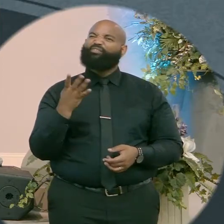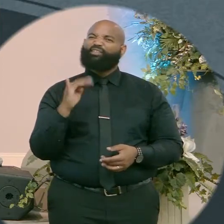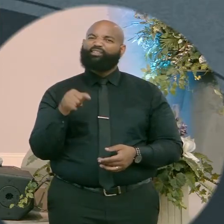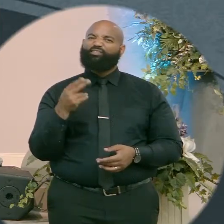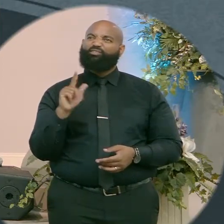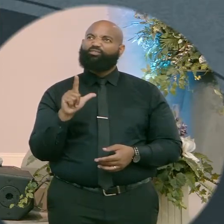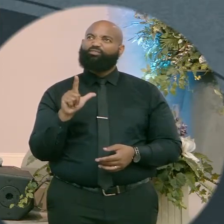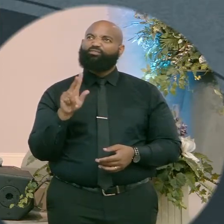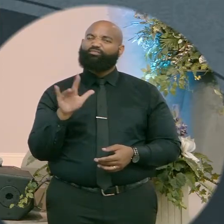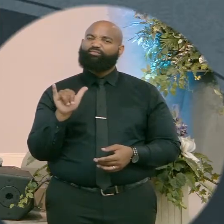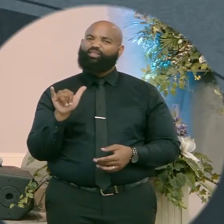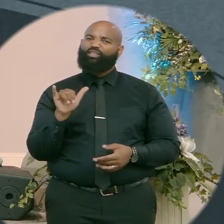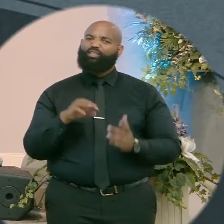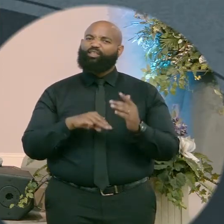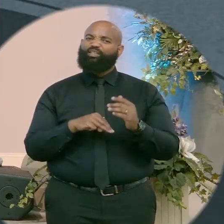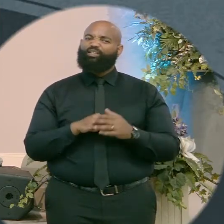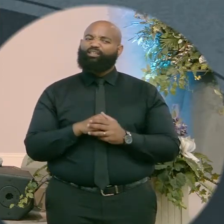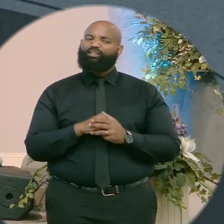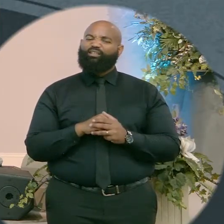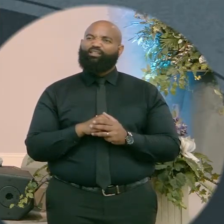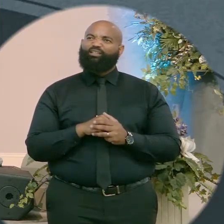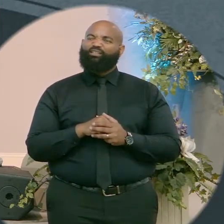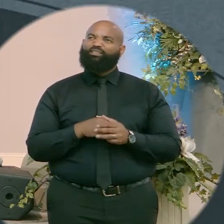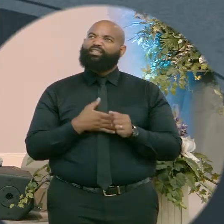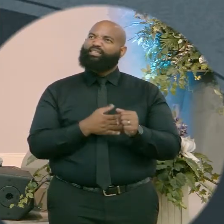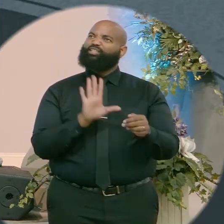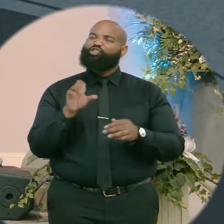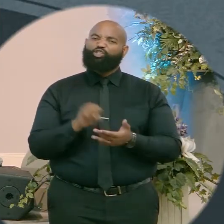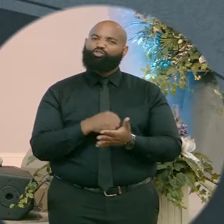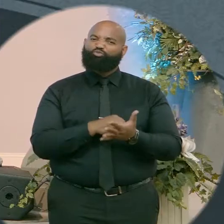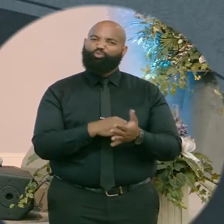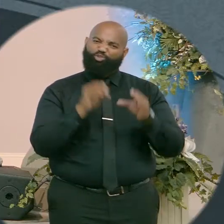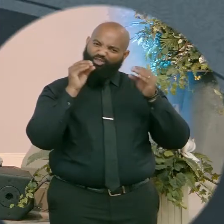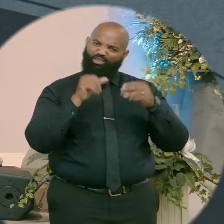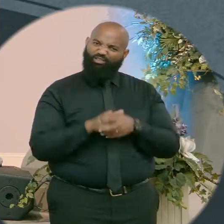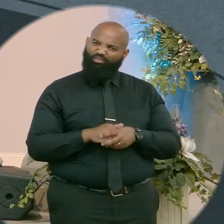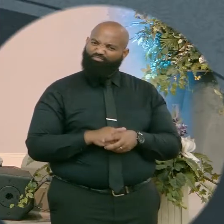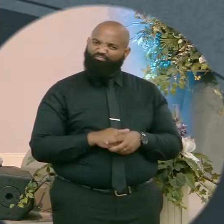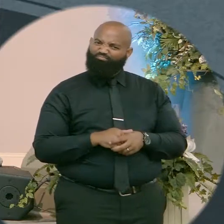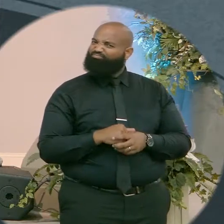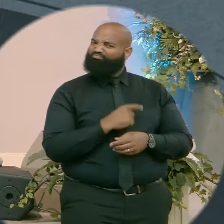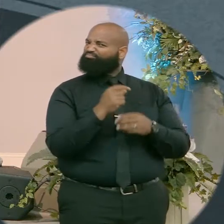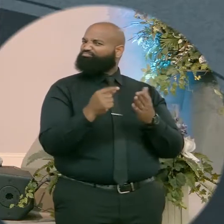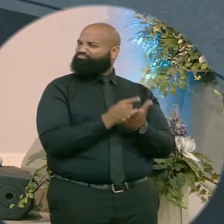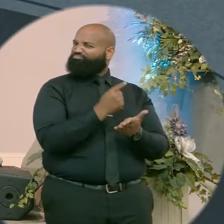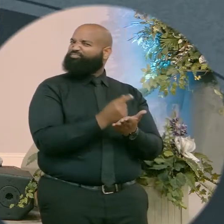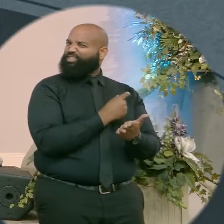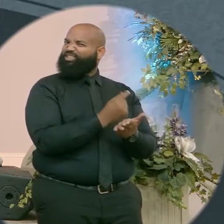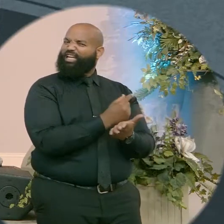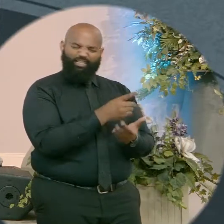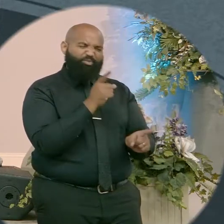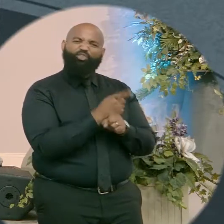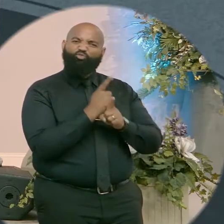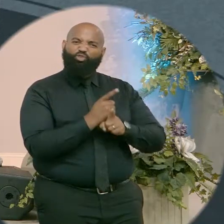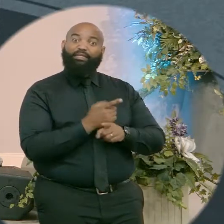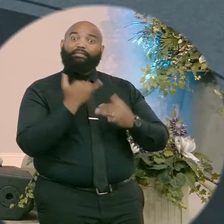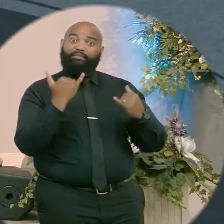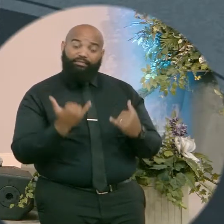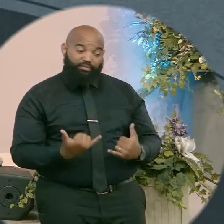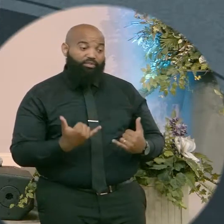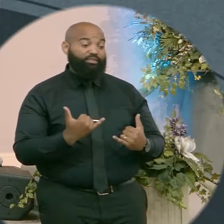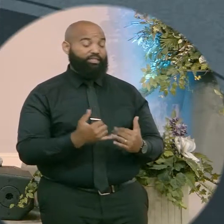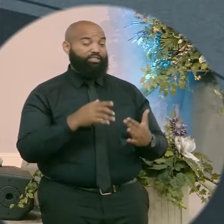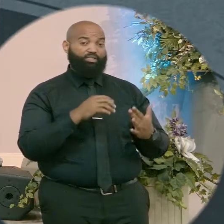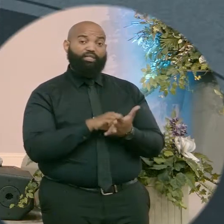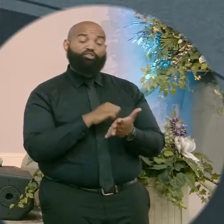He said, the gospel is the message every day. He said, so don't be changing up. Go back to what I originally gave you and talk